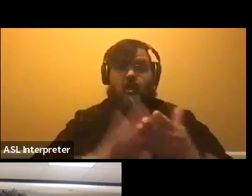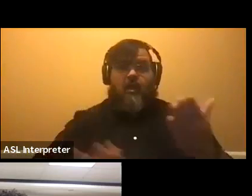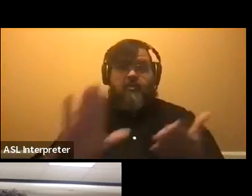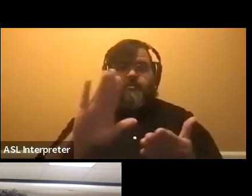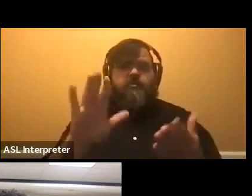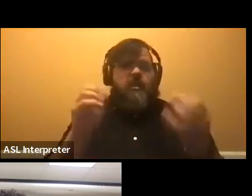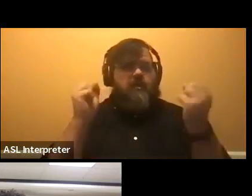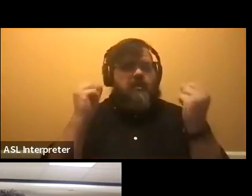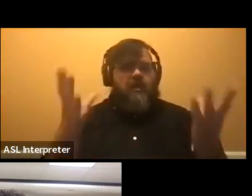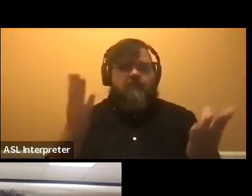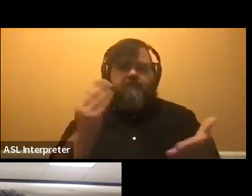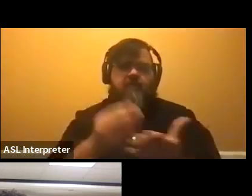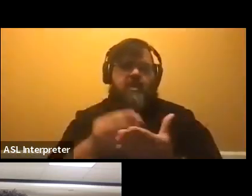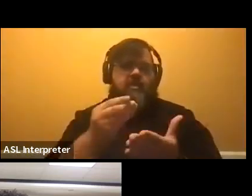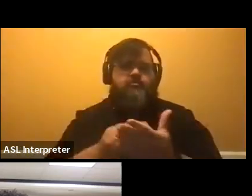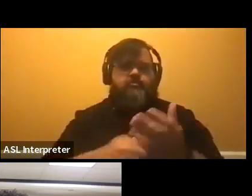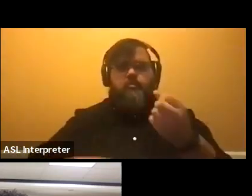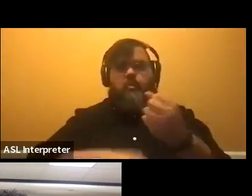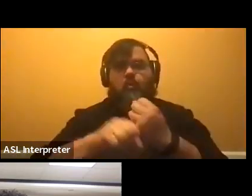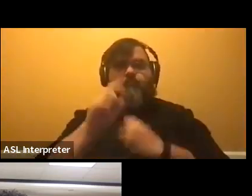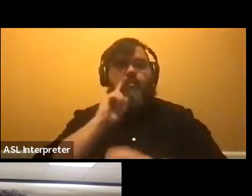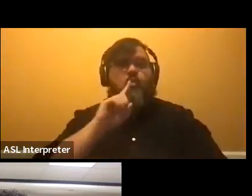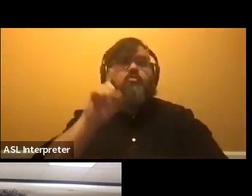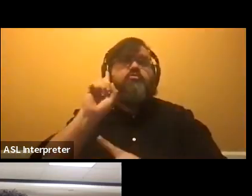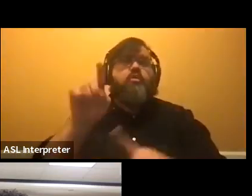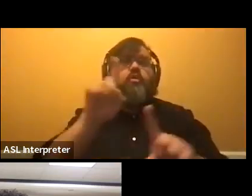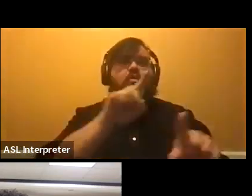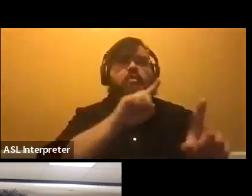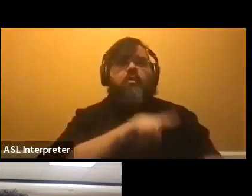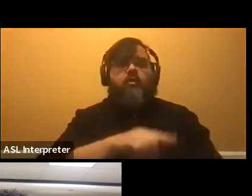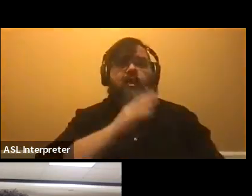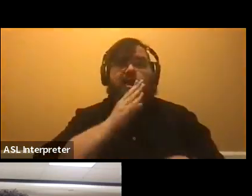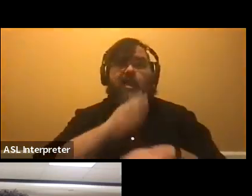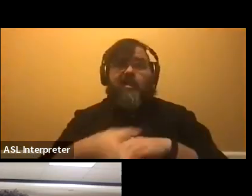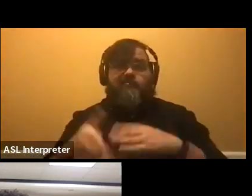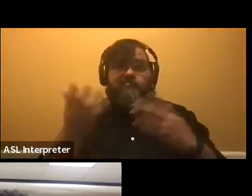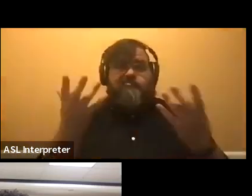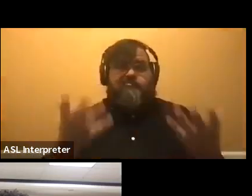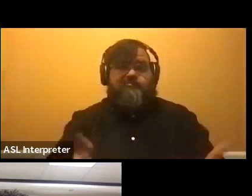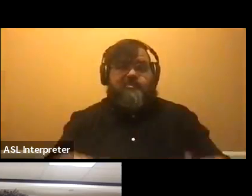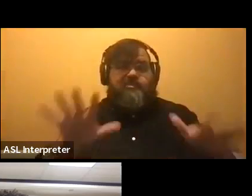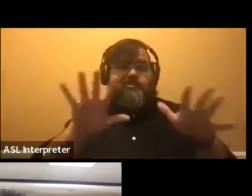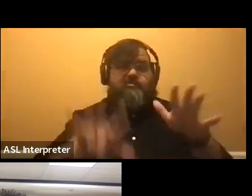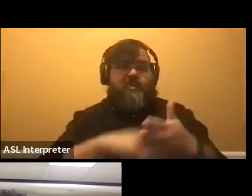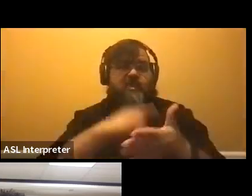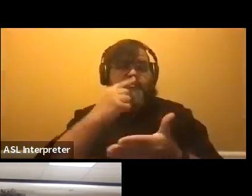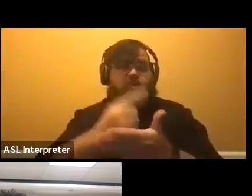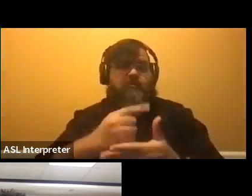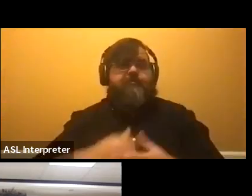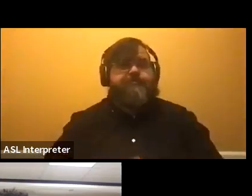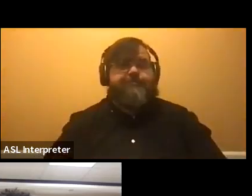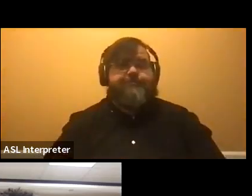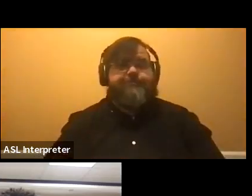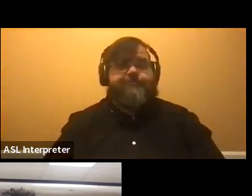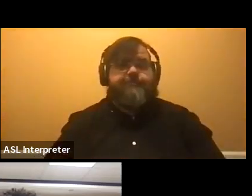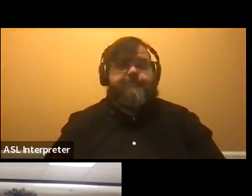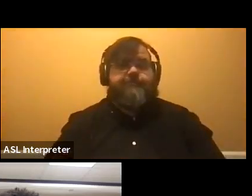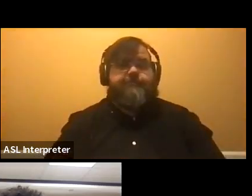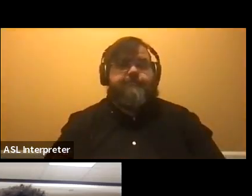lot of financial support and just general advice that can be given on going after you graduate college as well.